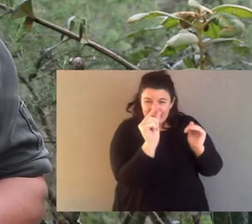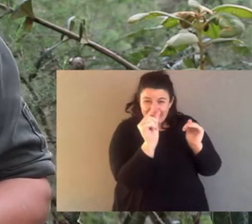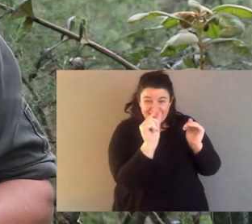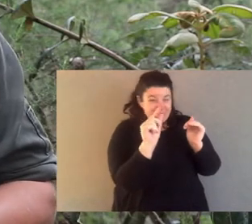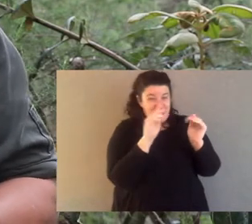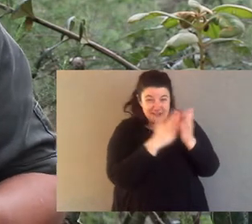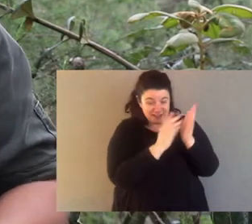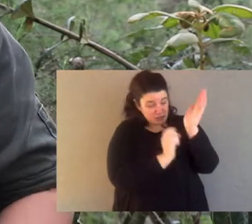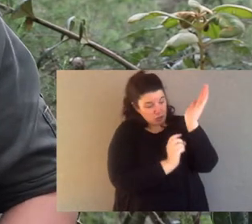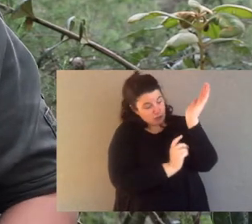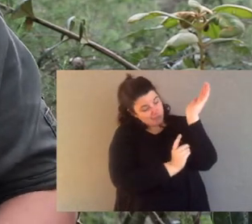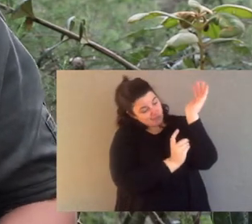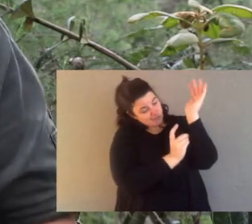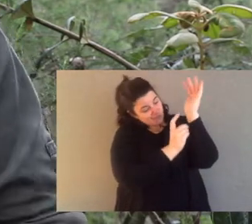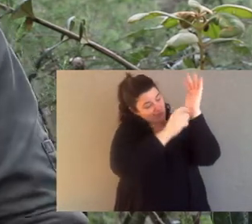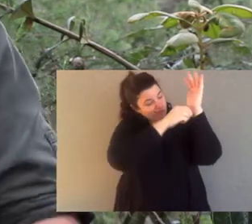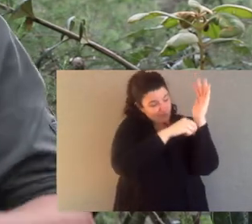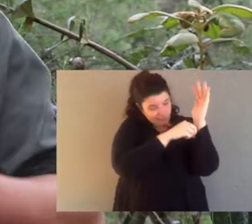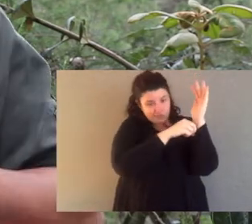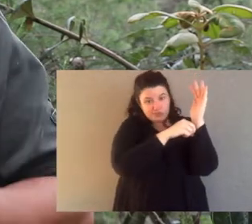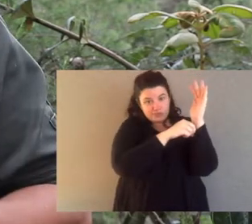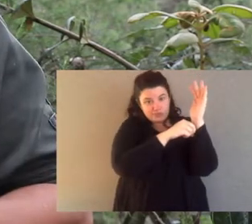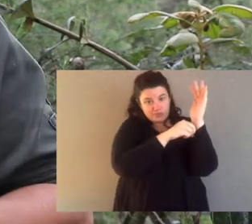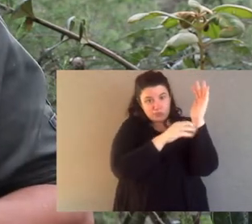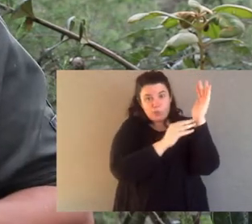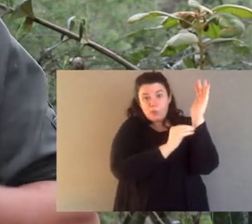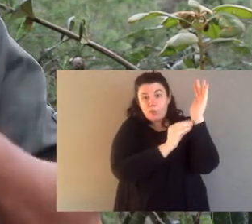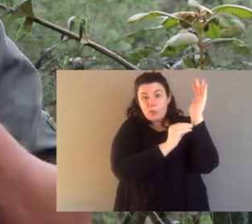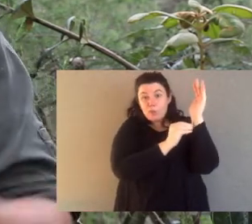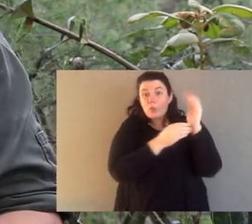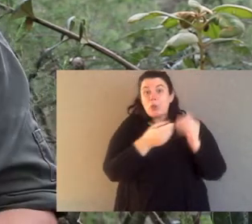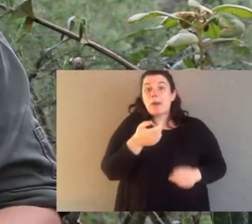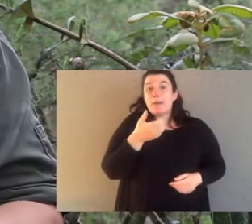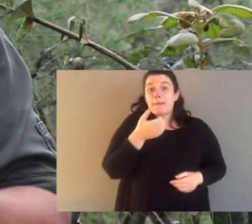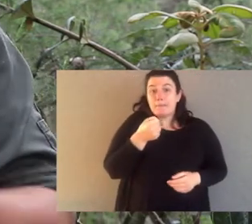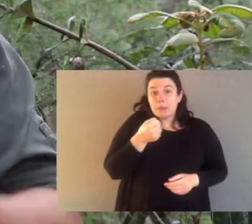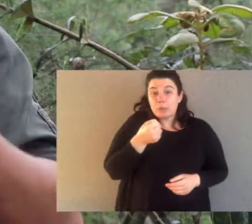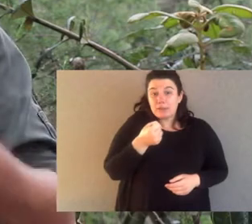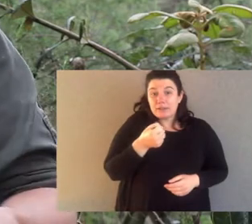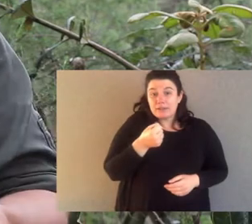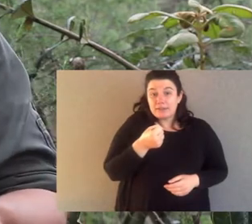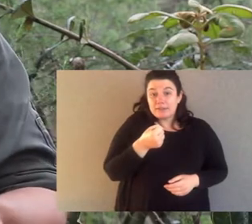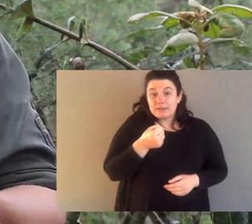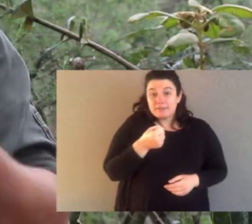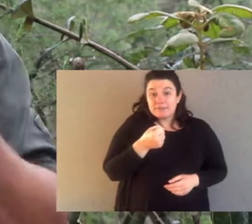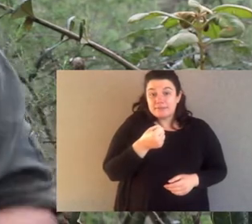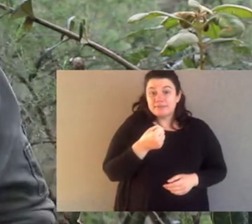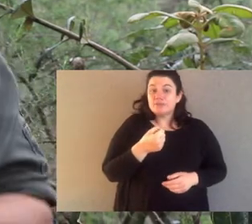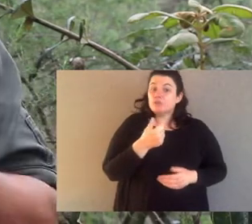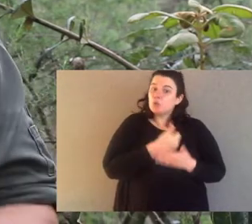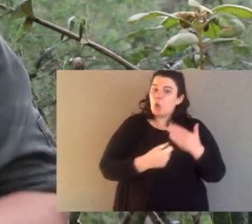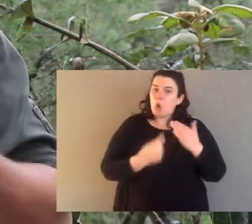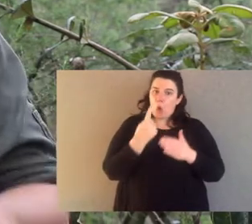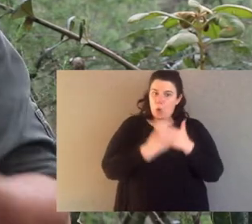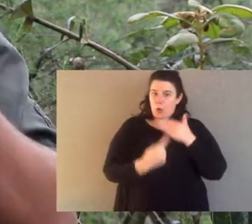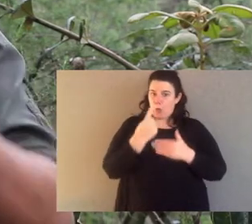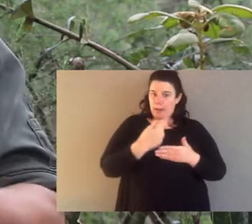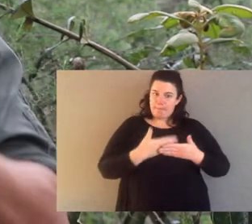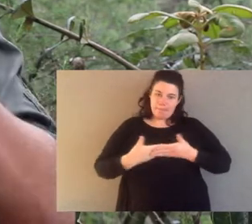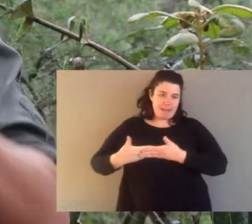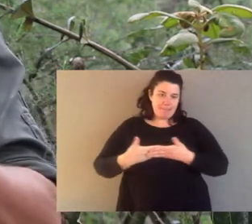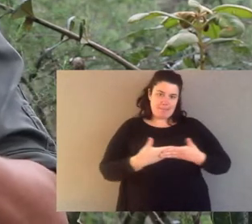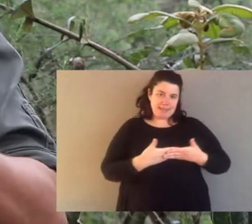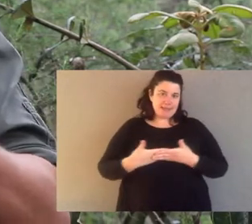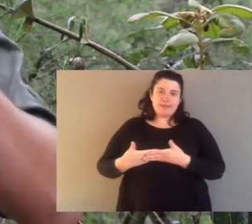smaller. And that little jelly bean crawls up into the pouch, and it attaches to mum's teeth. They normally only have